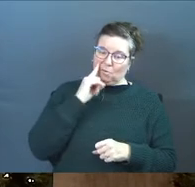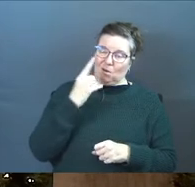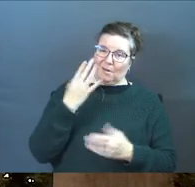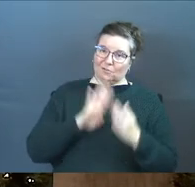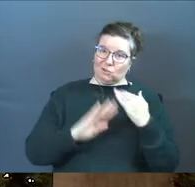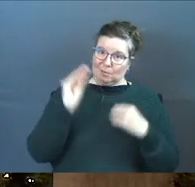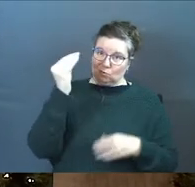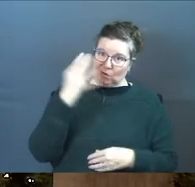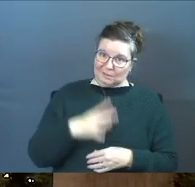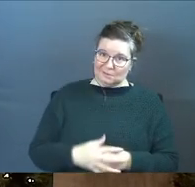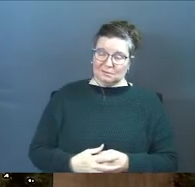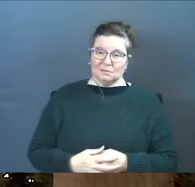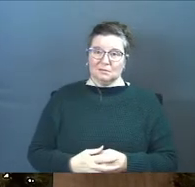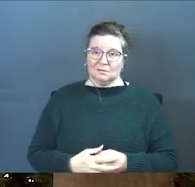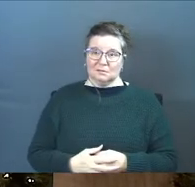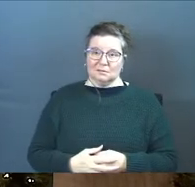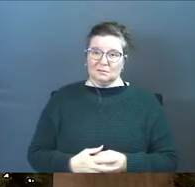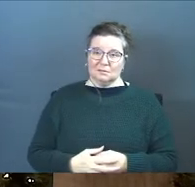grace.